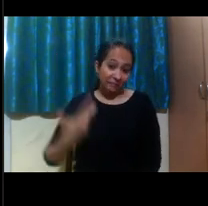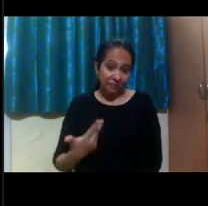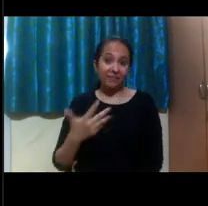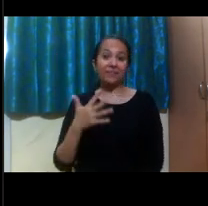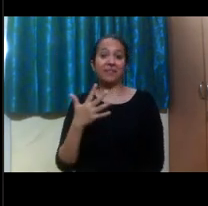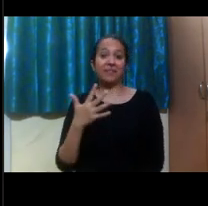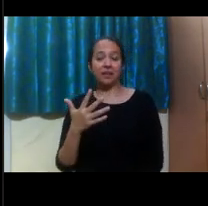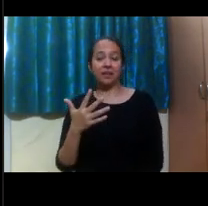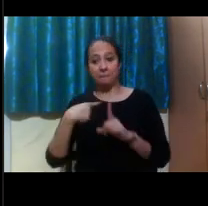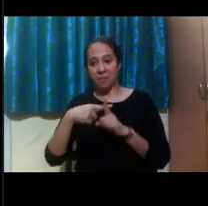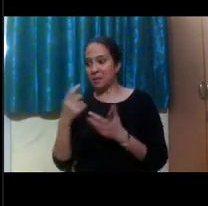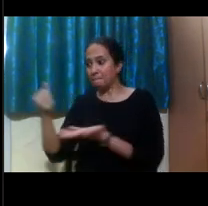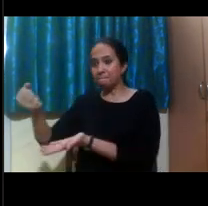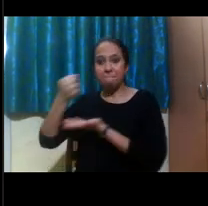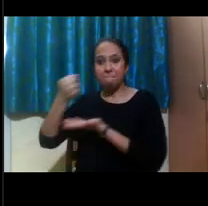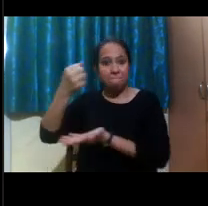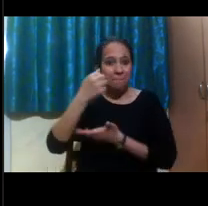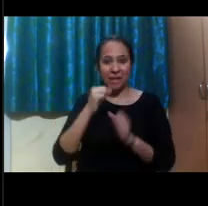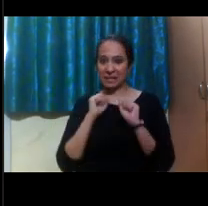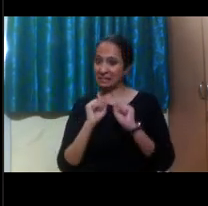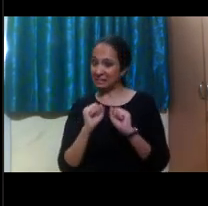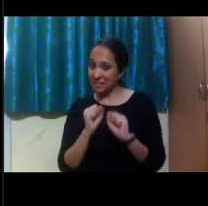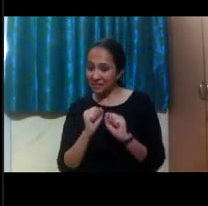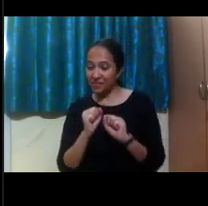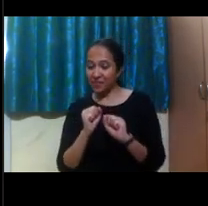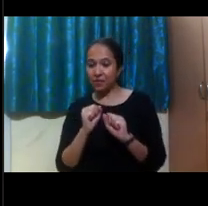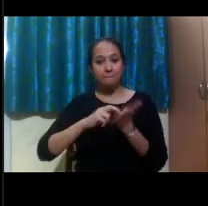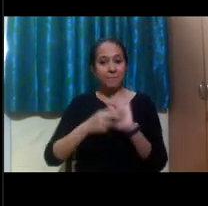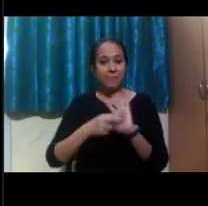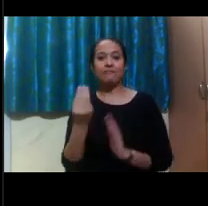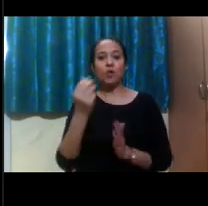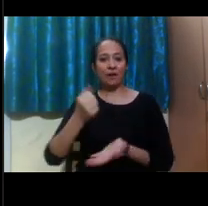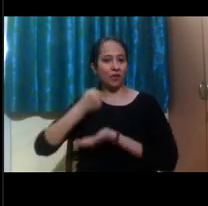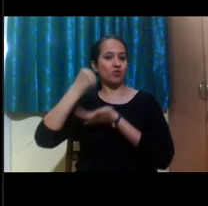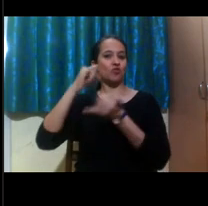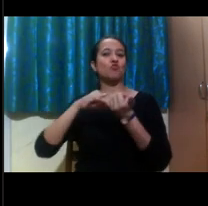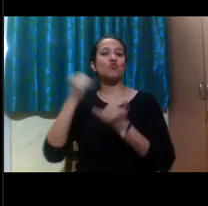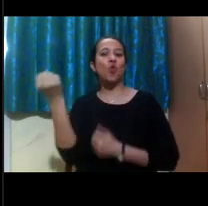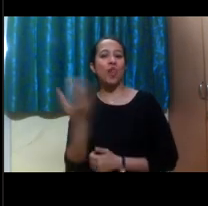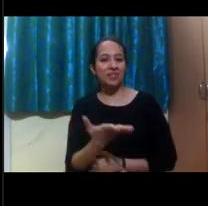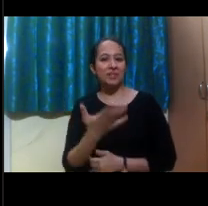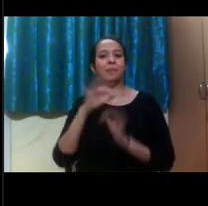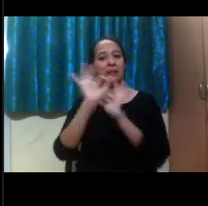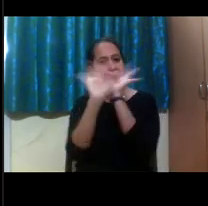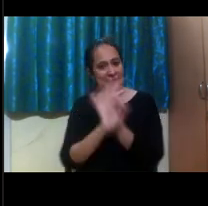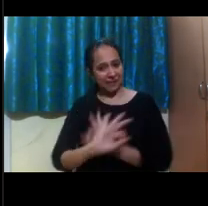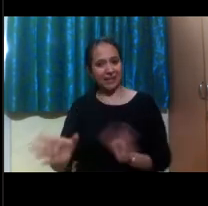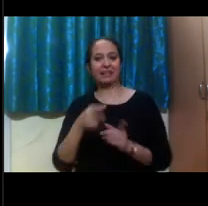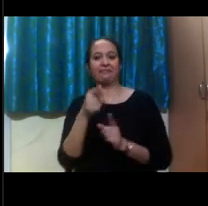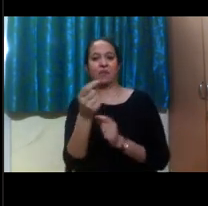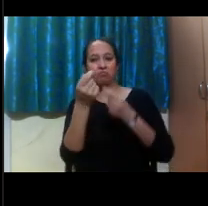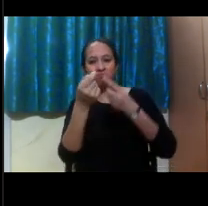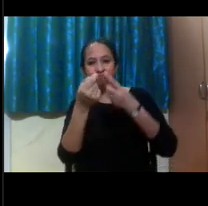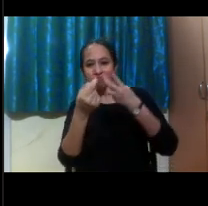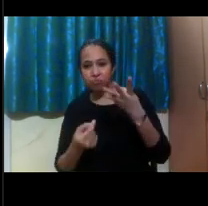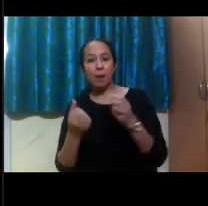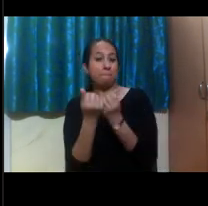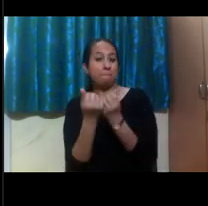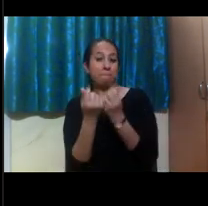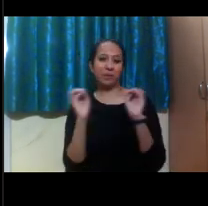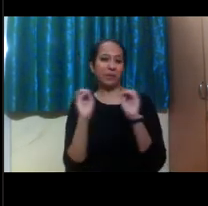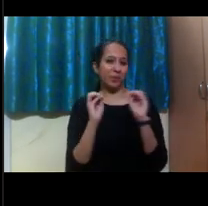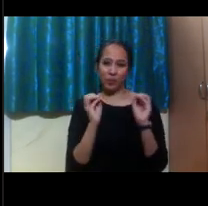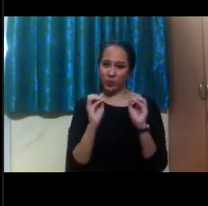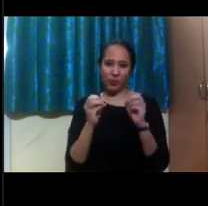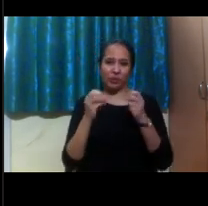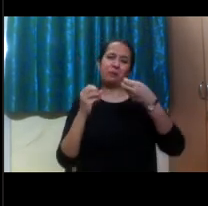fund studying in the U.S. And so there's some scholarship opportunities that we've listed. There's not many scholarships for